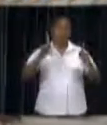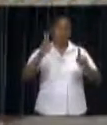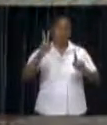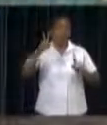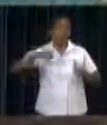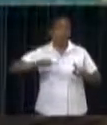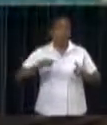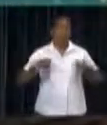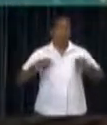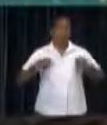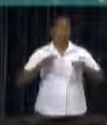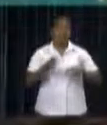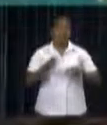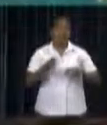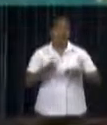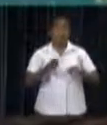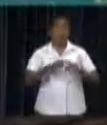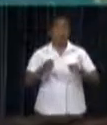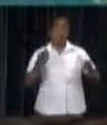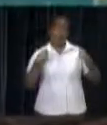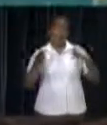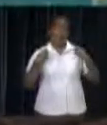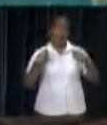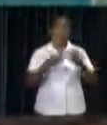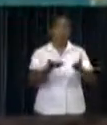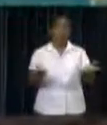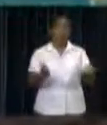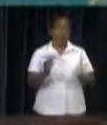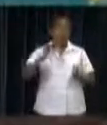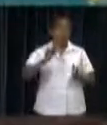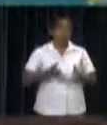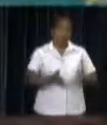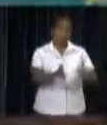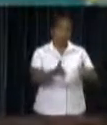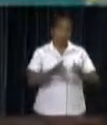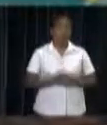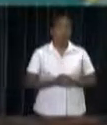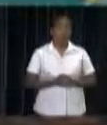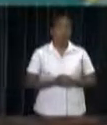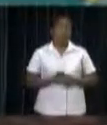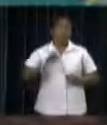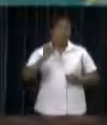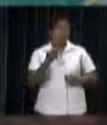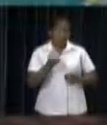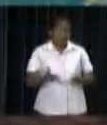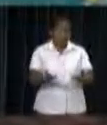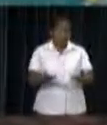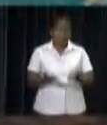and therefore, Kerstin opened a tailoring and manufacturing business in 1768 in the